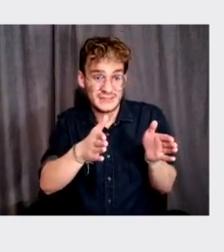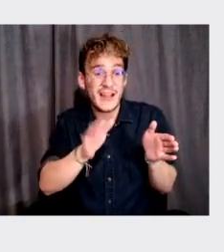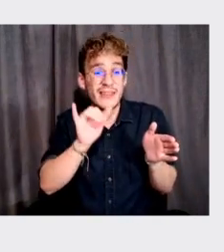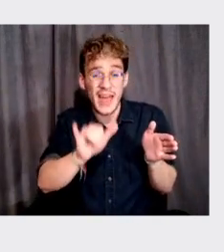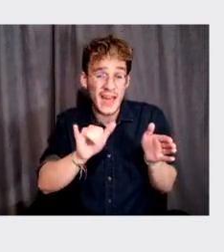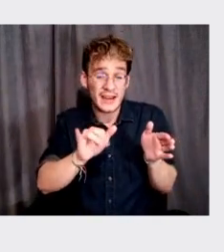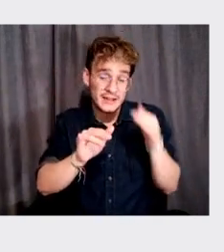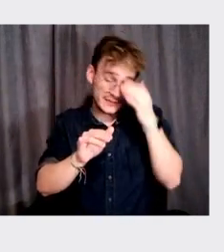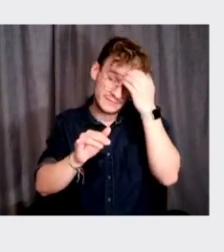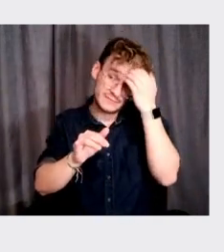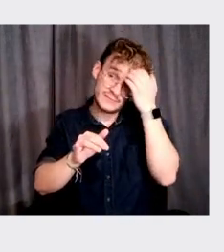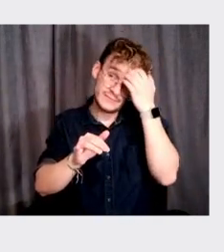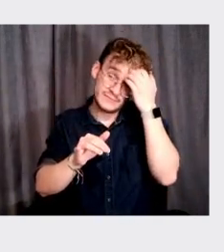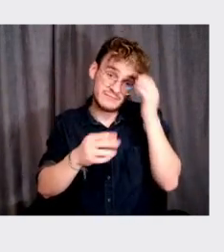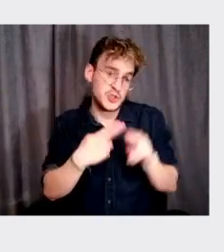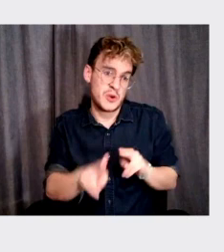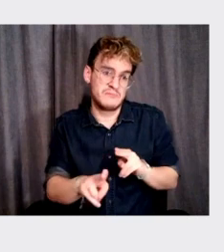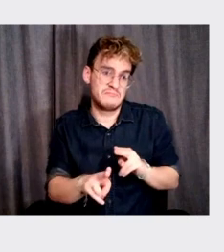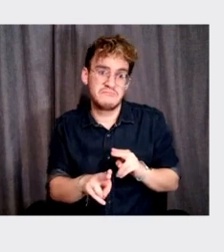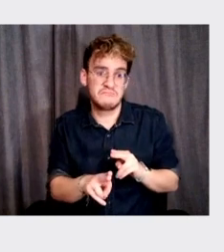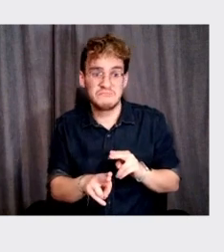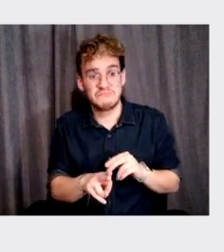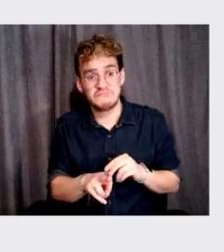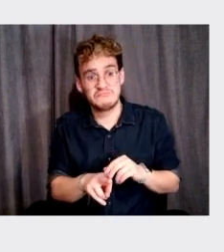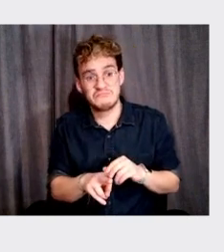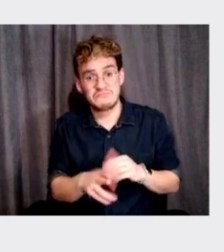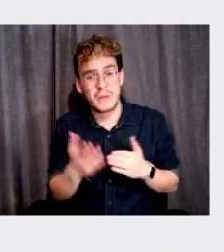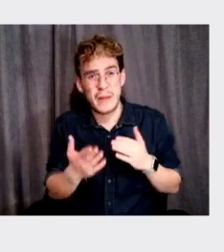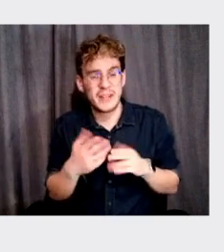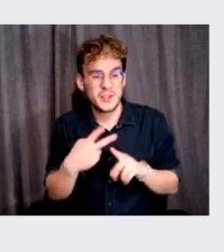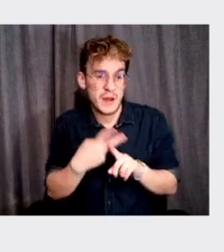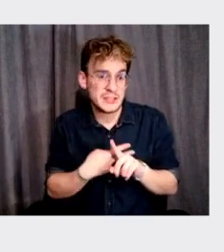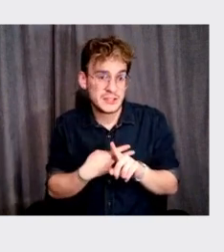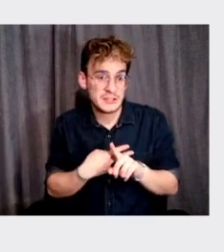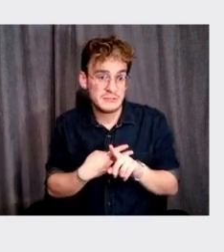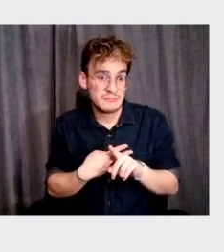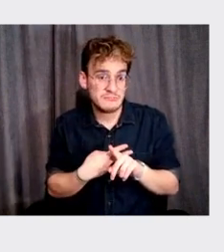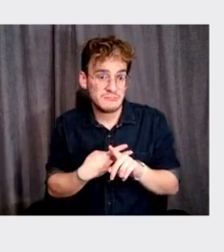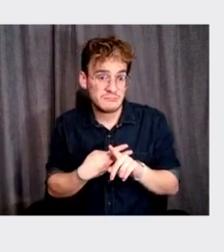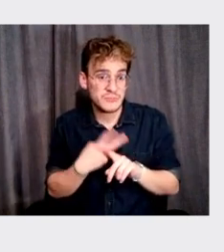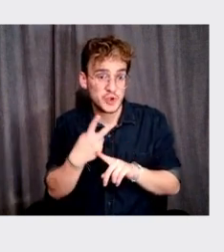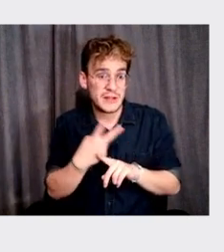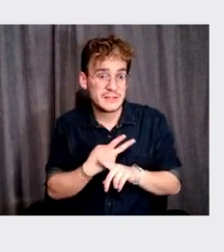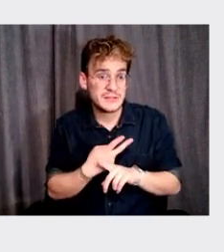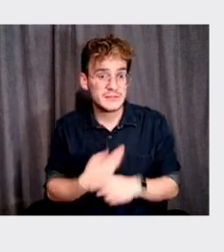was much shorter. It was, it was like, I think two months, um, um,